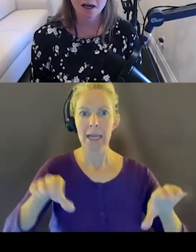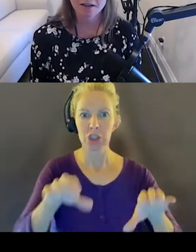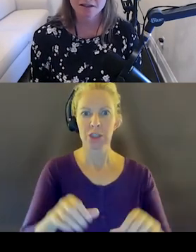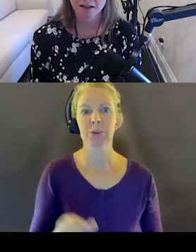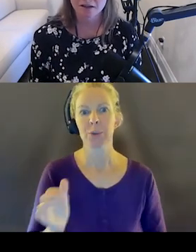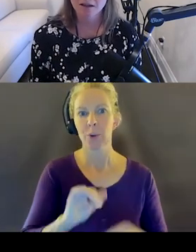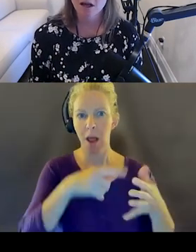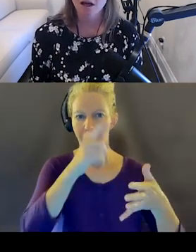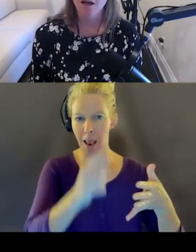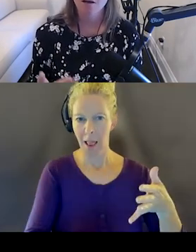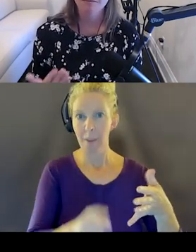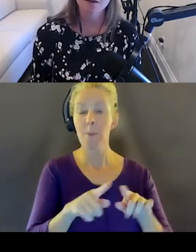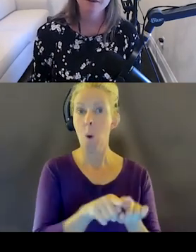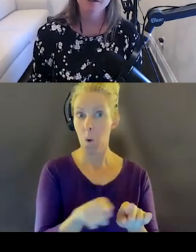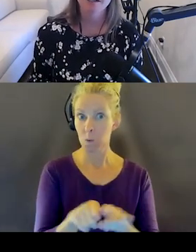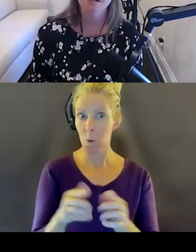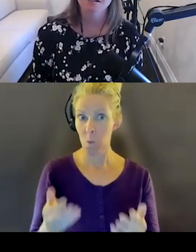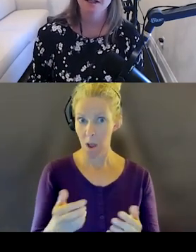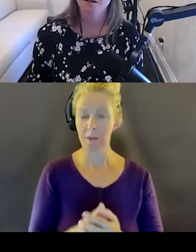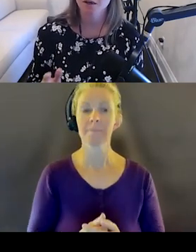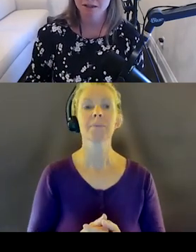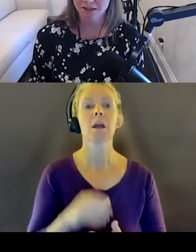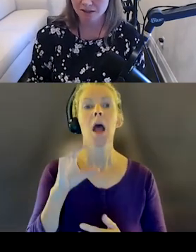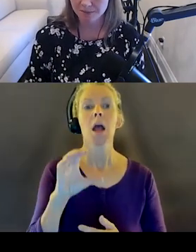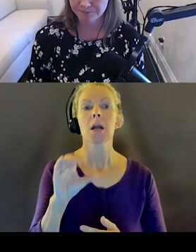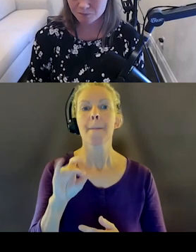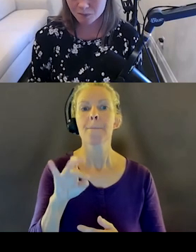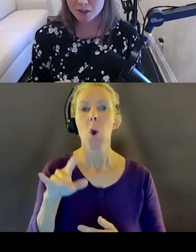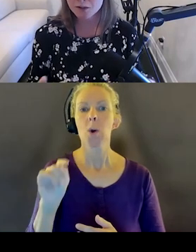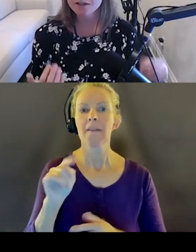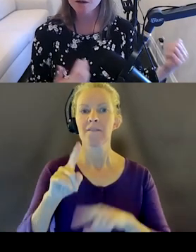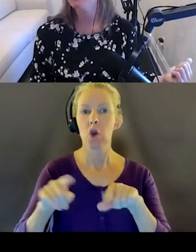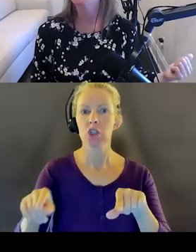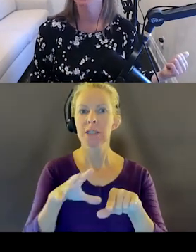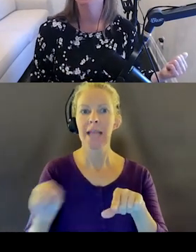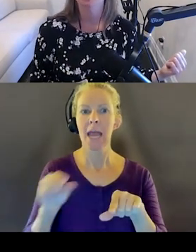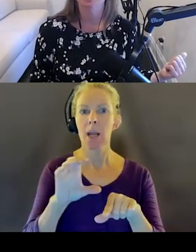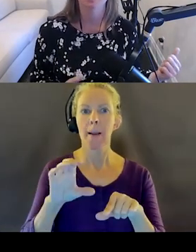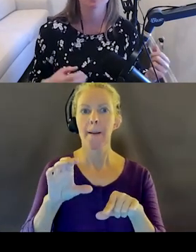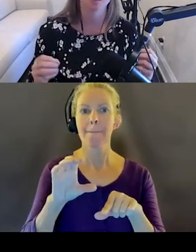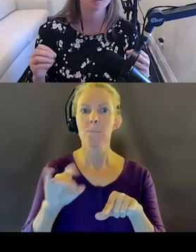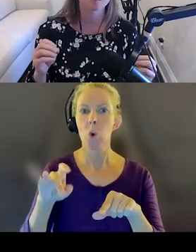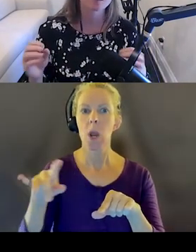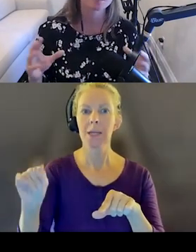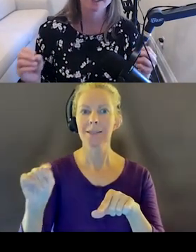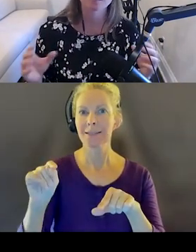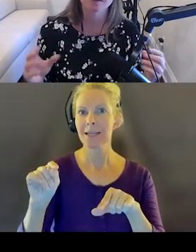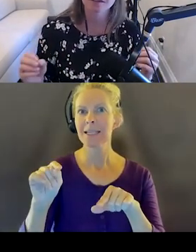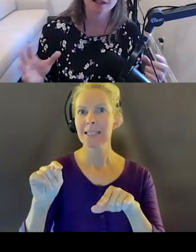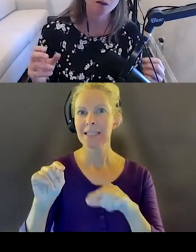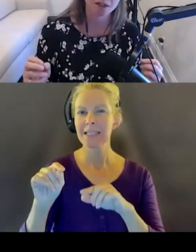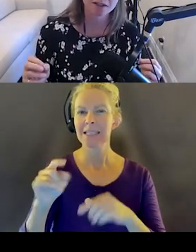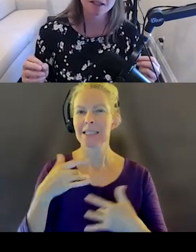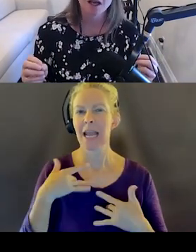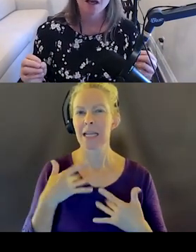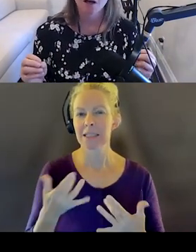UI designer component variations and component states. So you saw with my design examples that when we were playing with